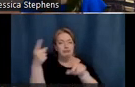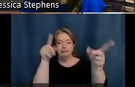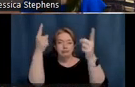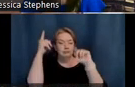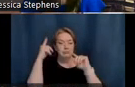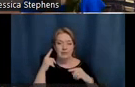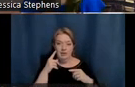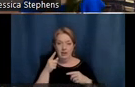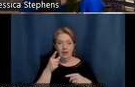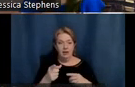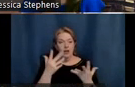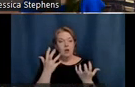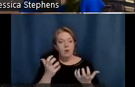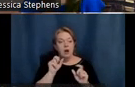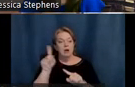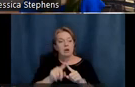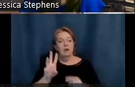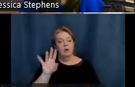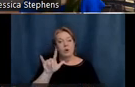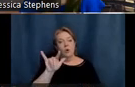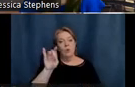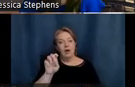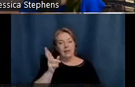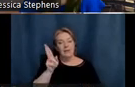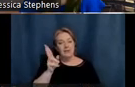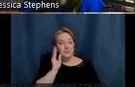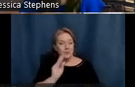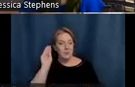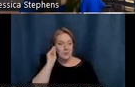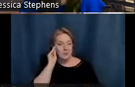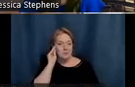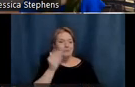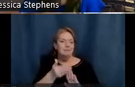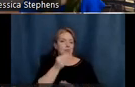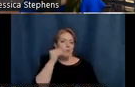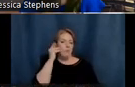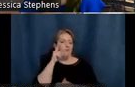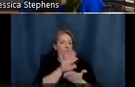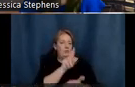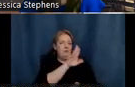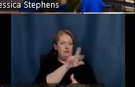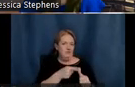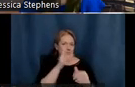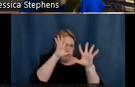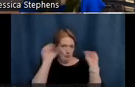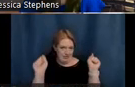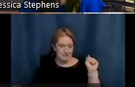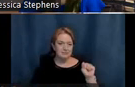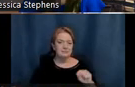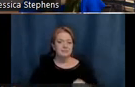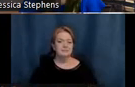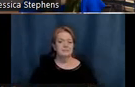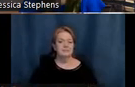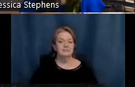visit the Wiley Historic House, former home of the university's first president. And on your way out, make sure to purchase some